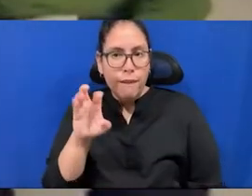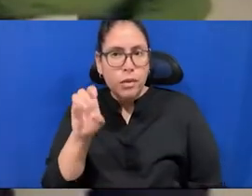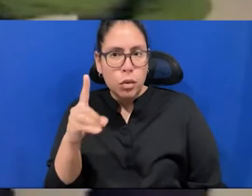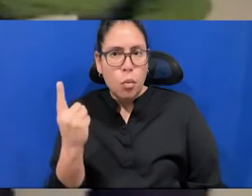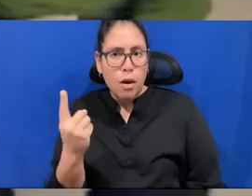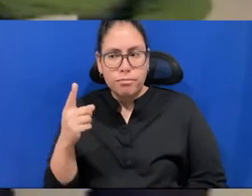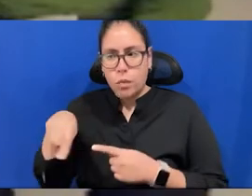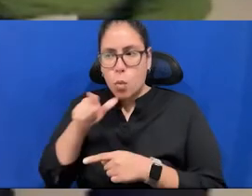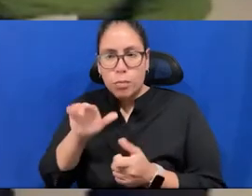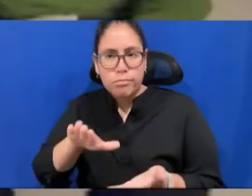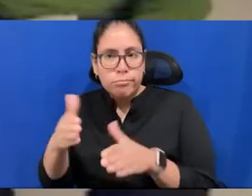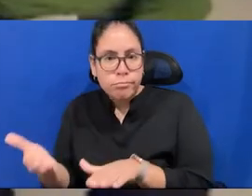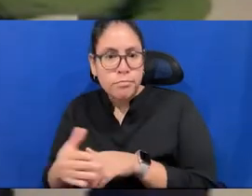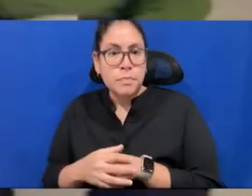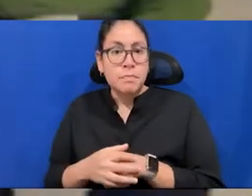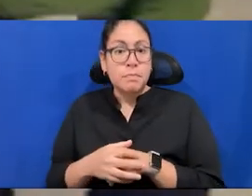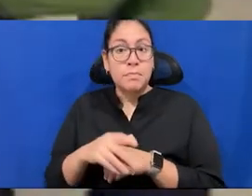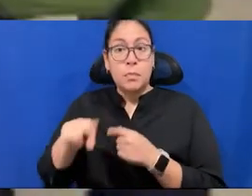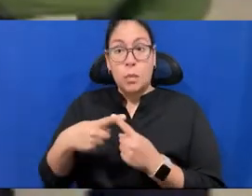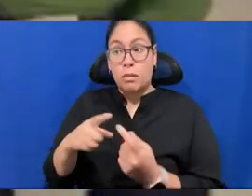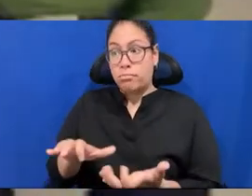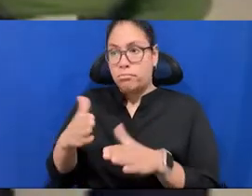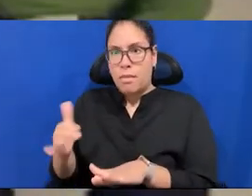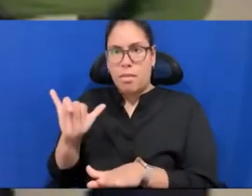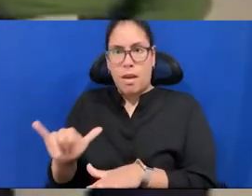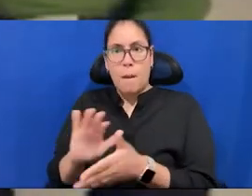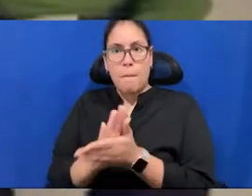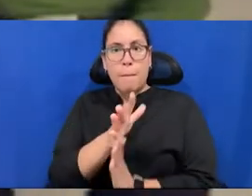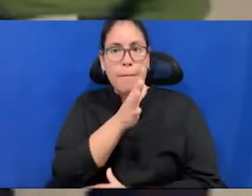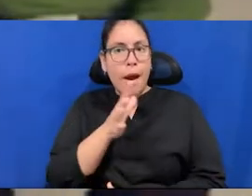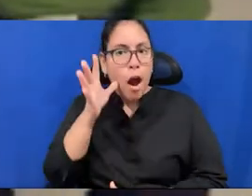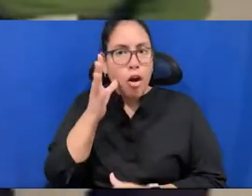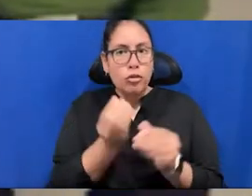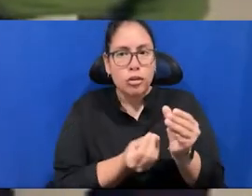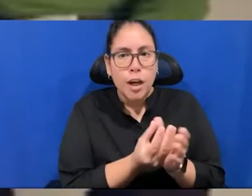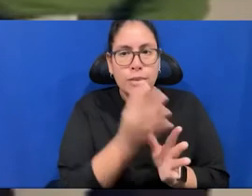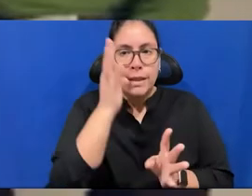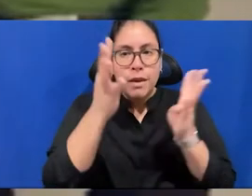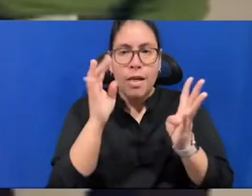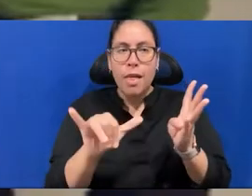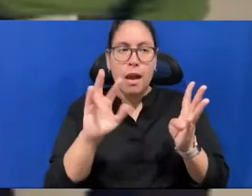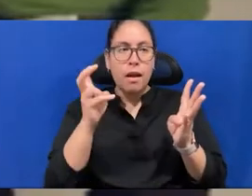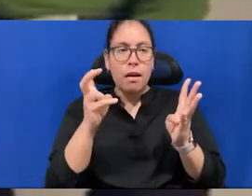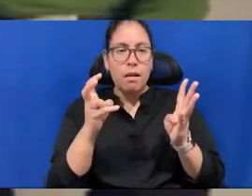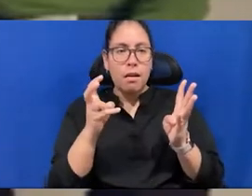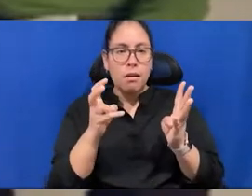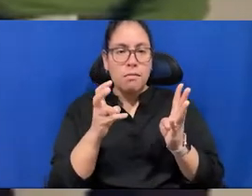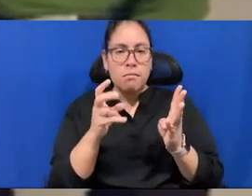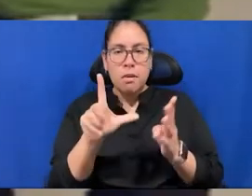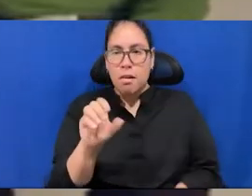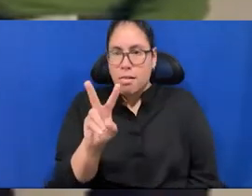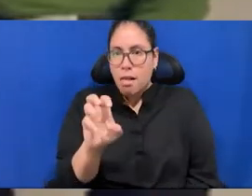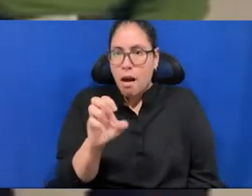what then agriculture was invented, it was developed, but it was always like more a love affair, something that you have an affection to a